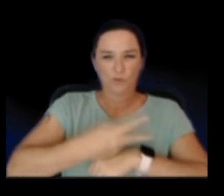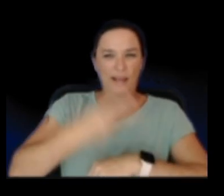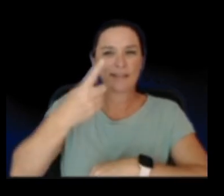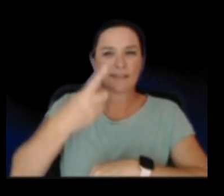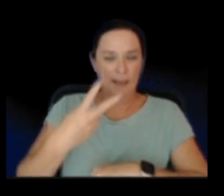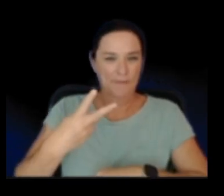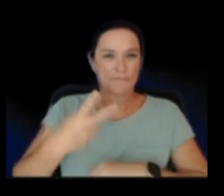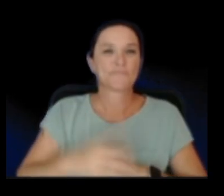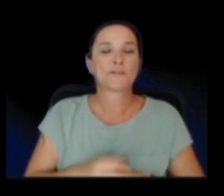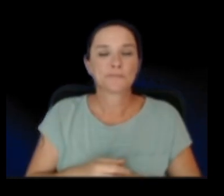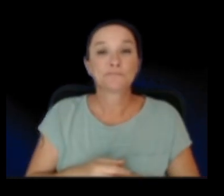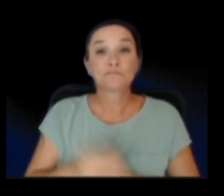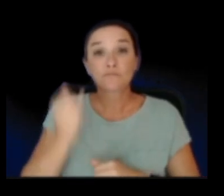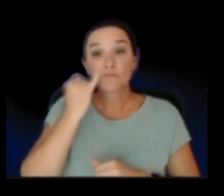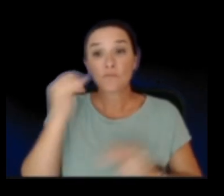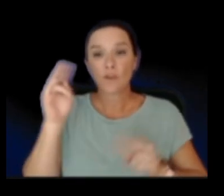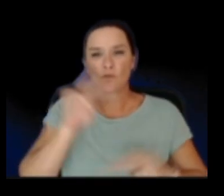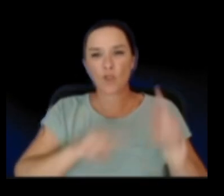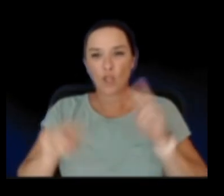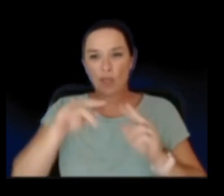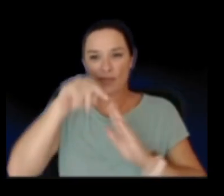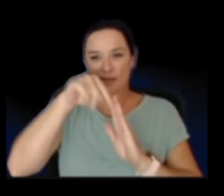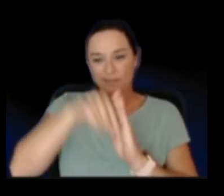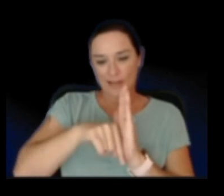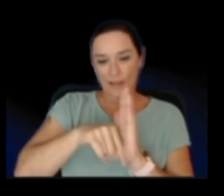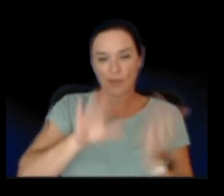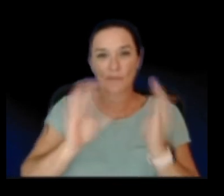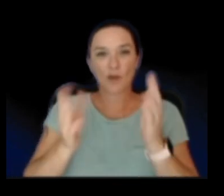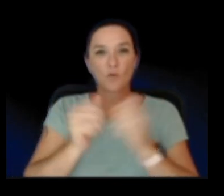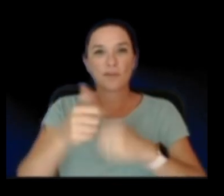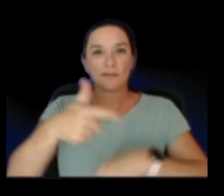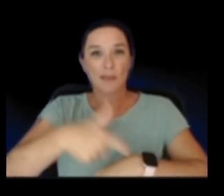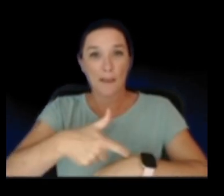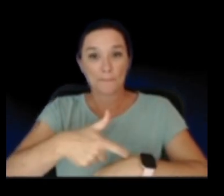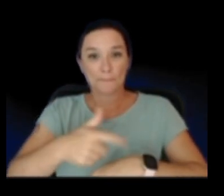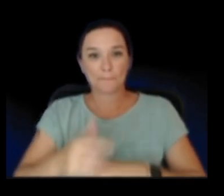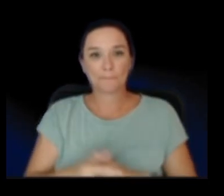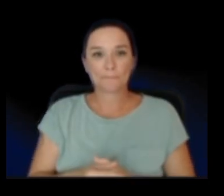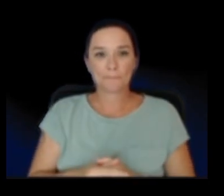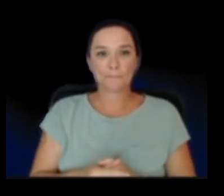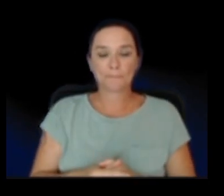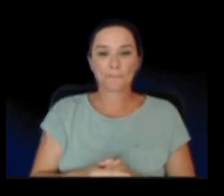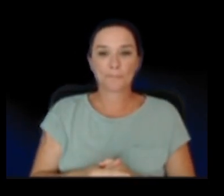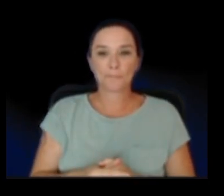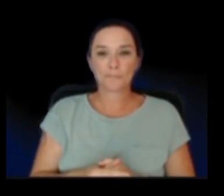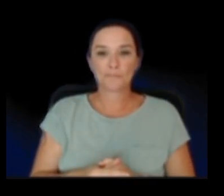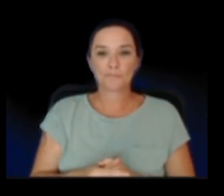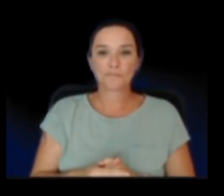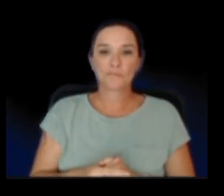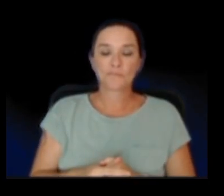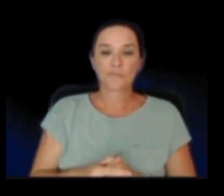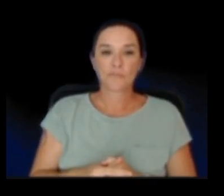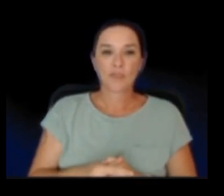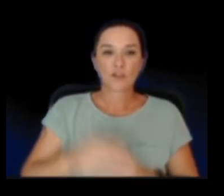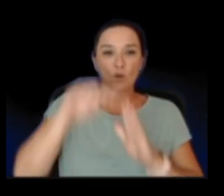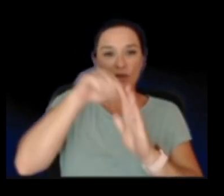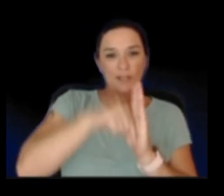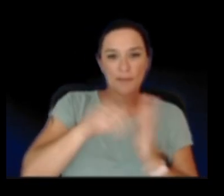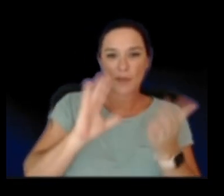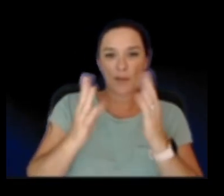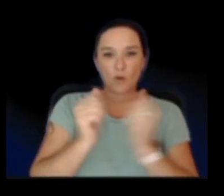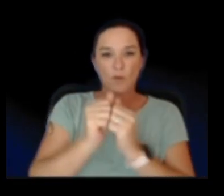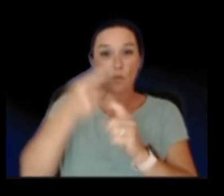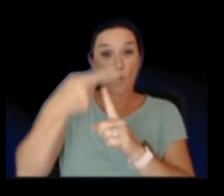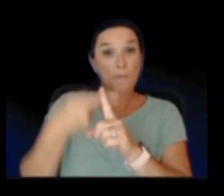If we look at the depth versus time, depth versus the last month here, we can see